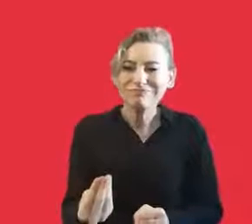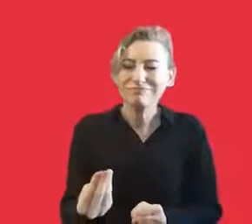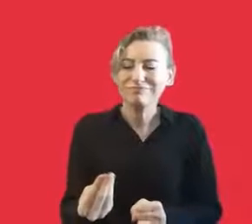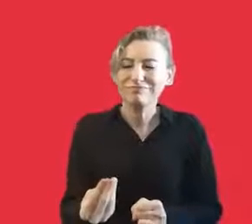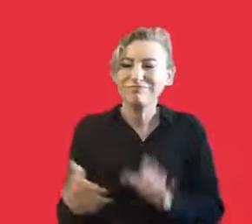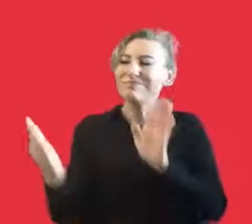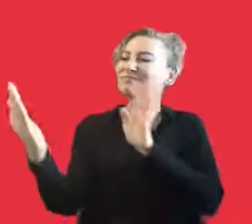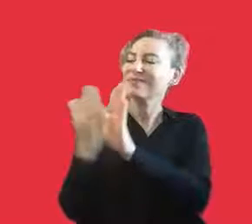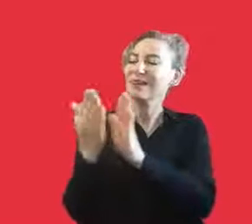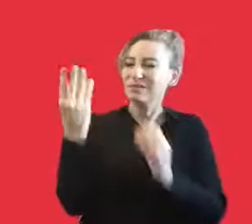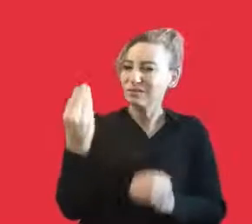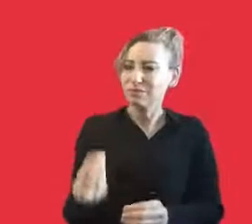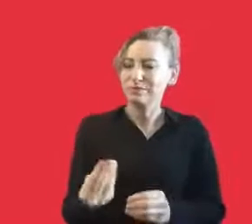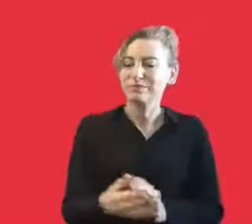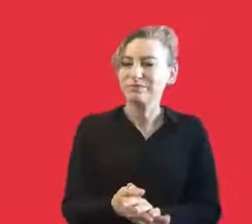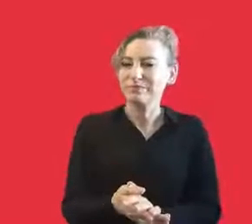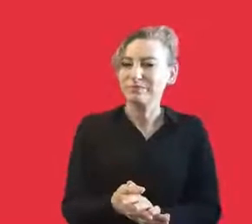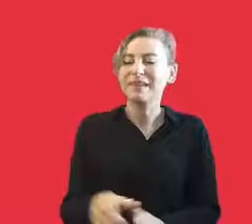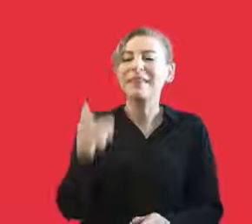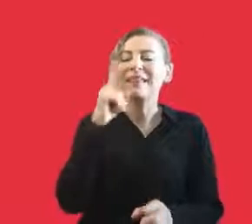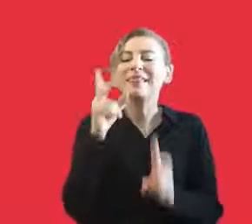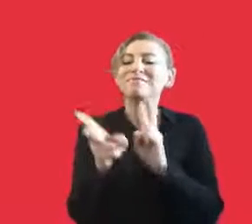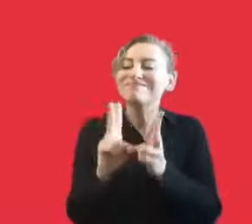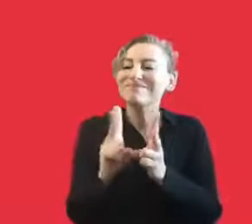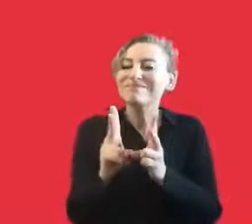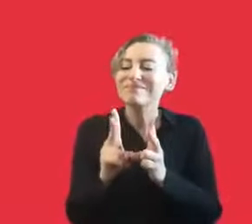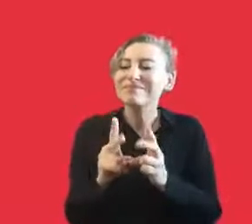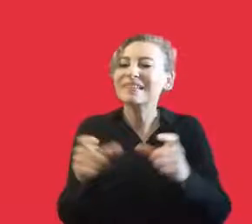subject to a big challenge in that sense.